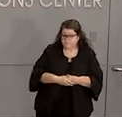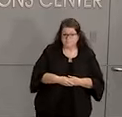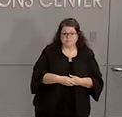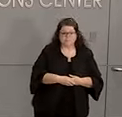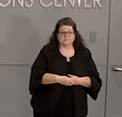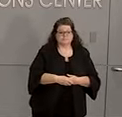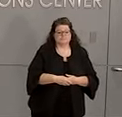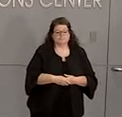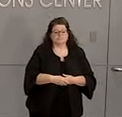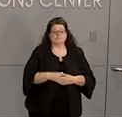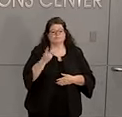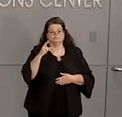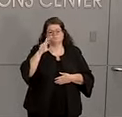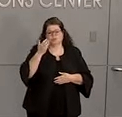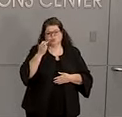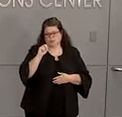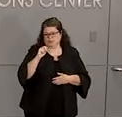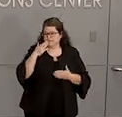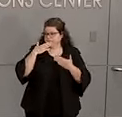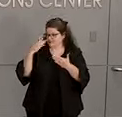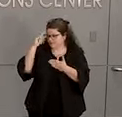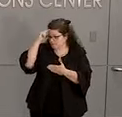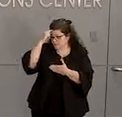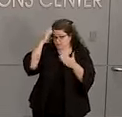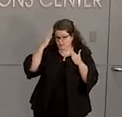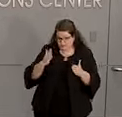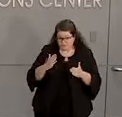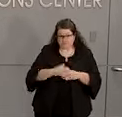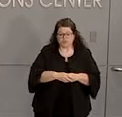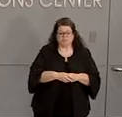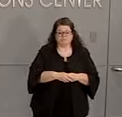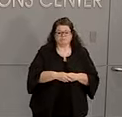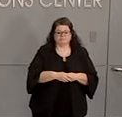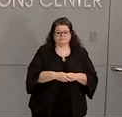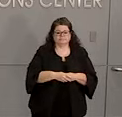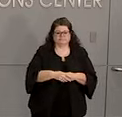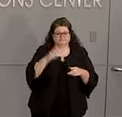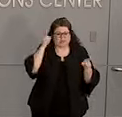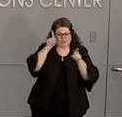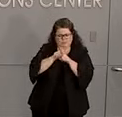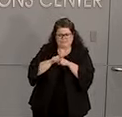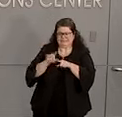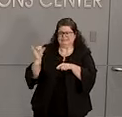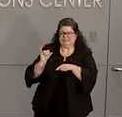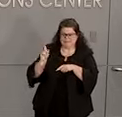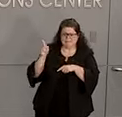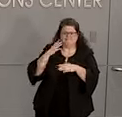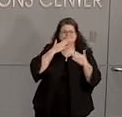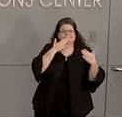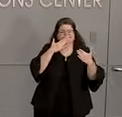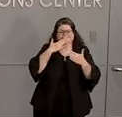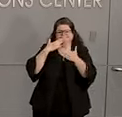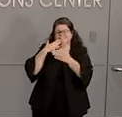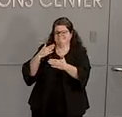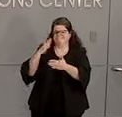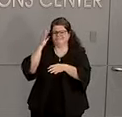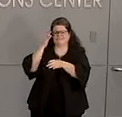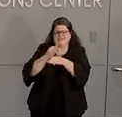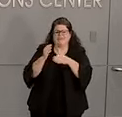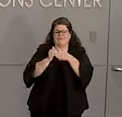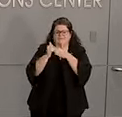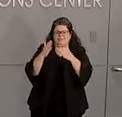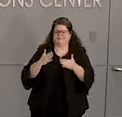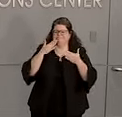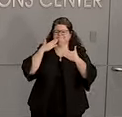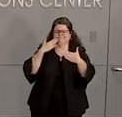Great. Thank you, Governor. I want to echo the governor's gratitude to all our faith leaders. And I particularly want to